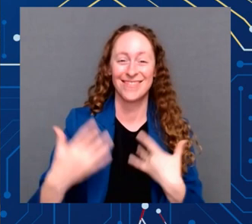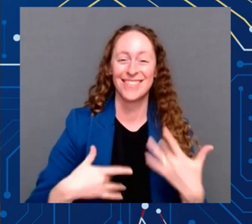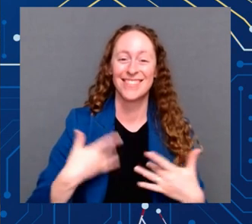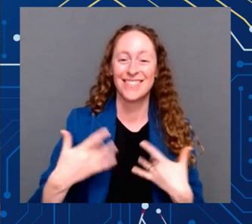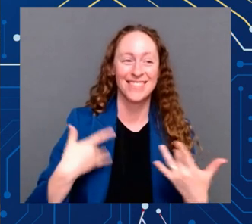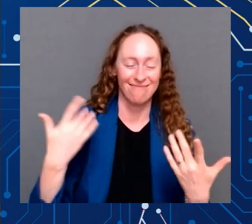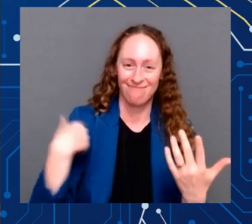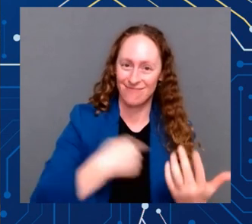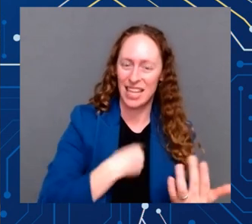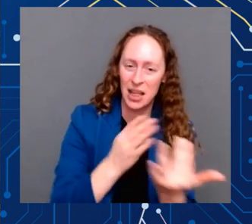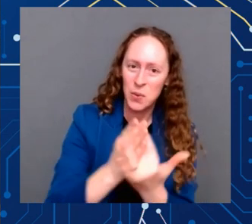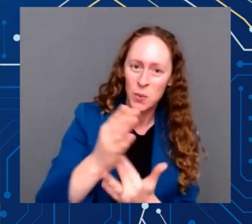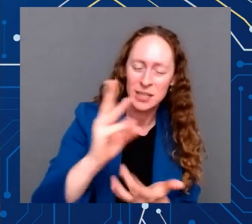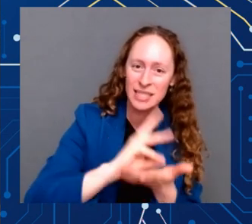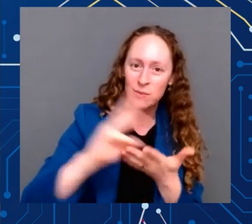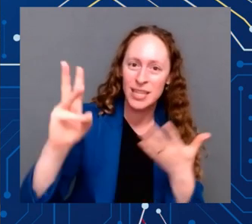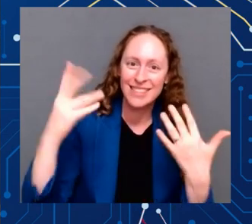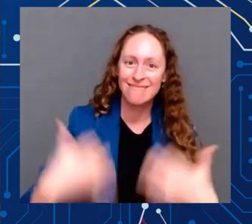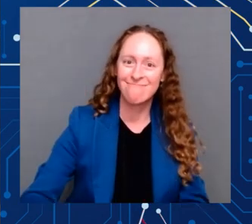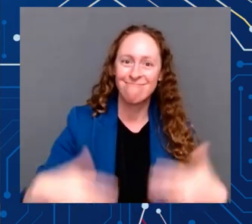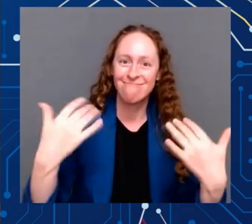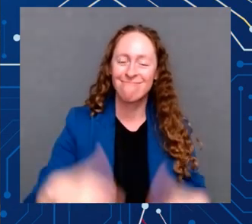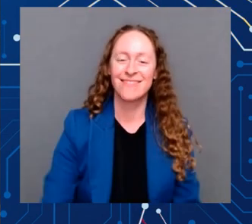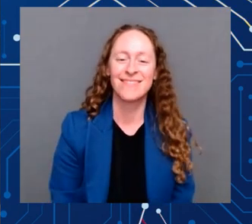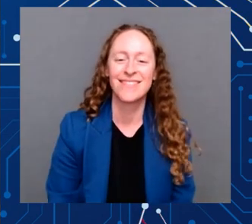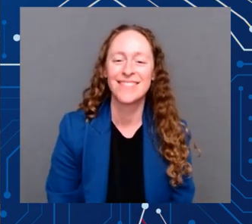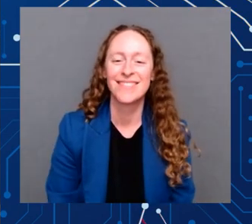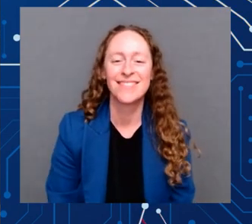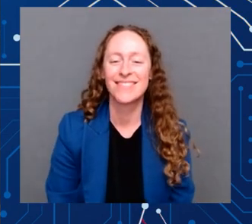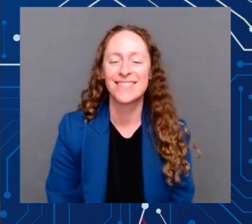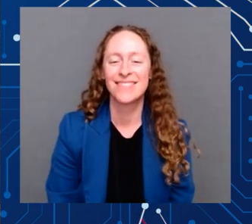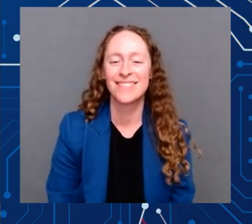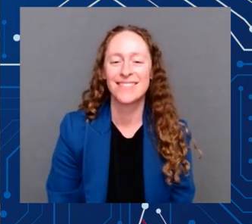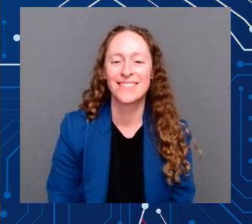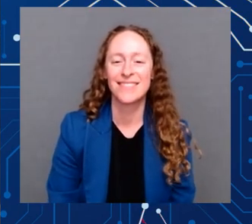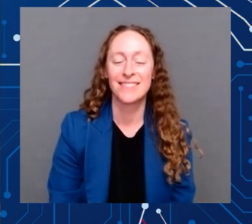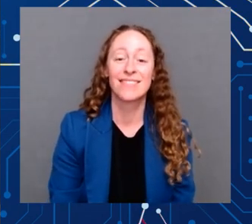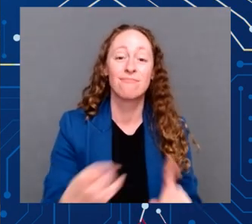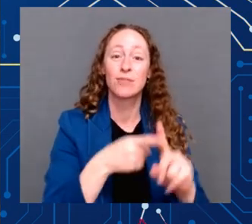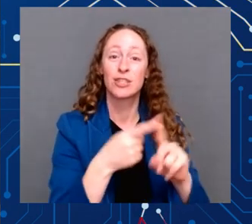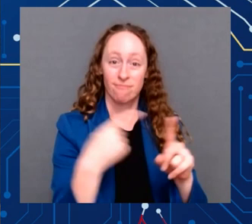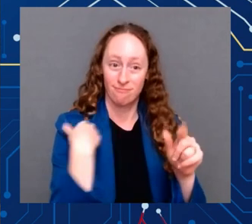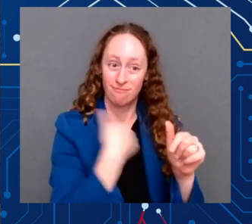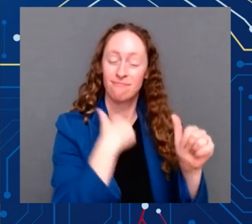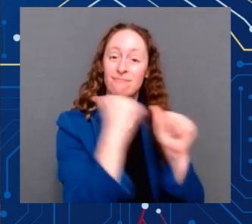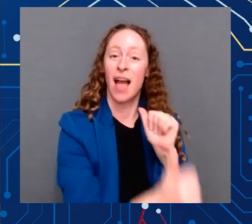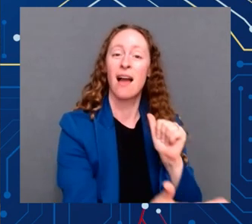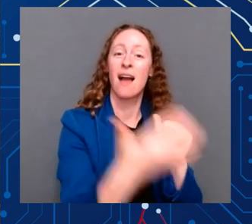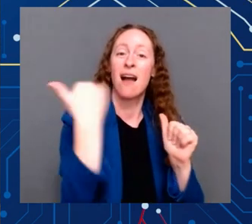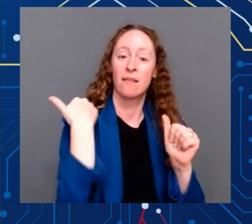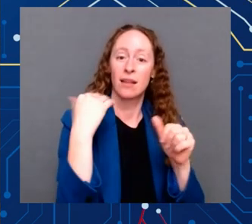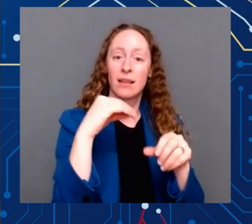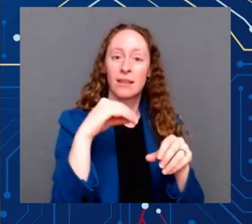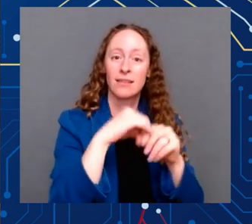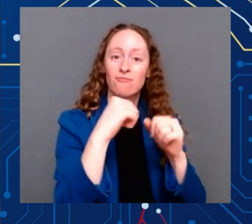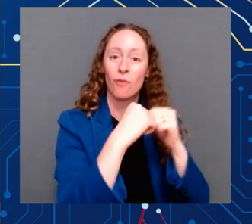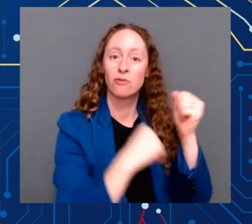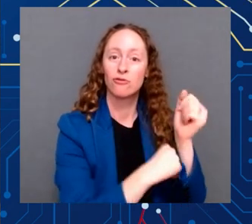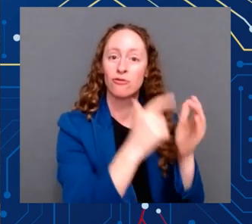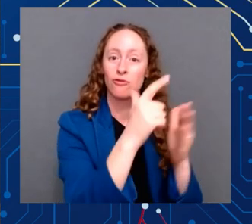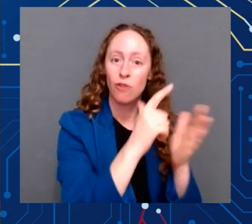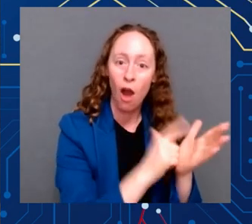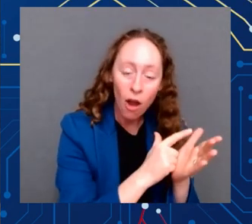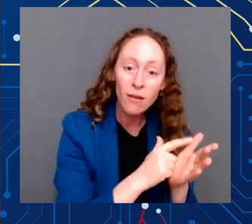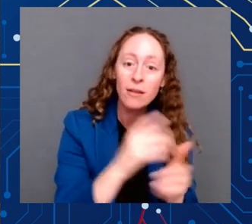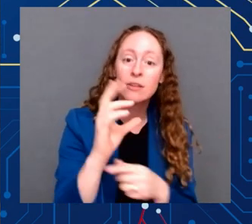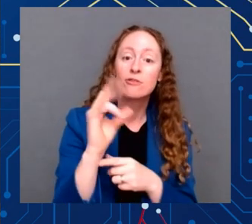infrastructure law in years. And in the last six weeks alone, we passed not only Chips and Science, but also veterans' health